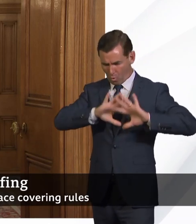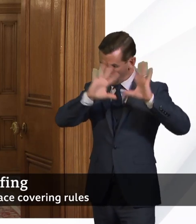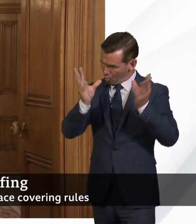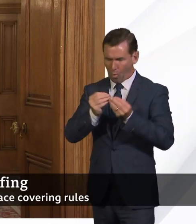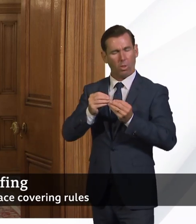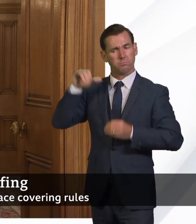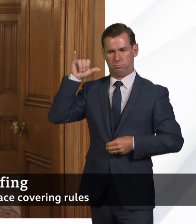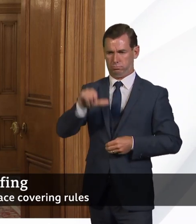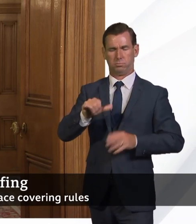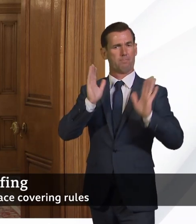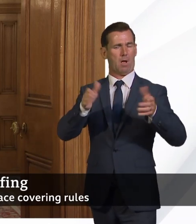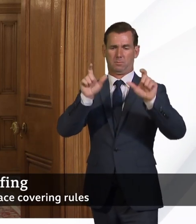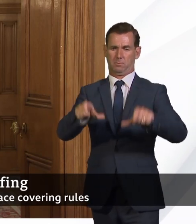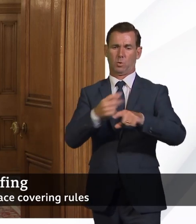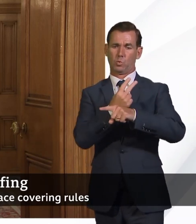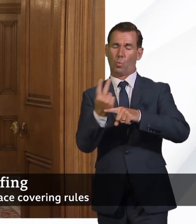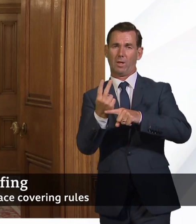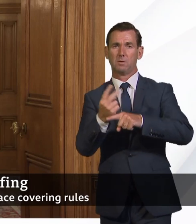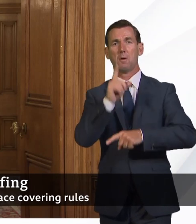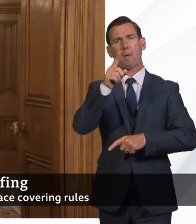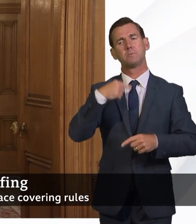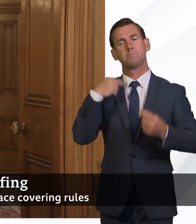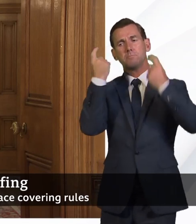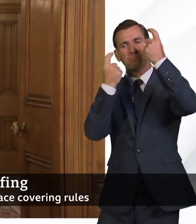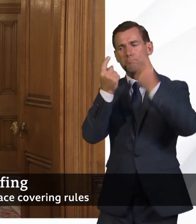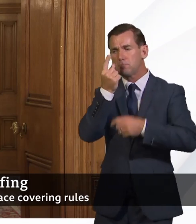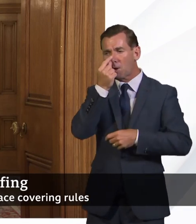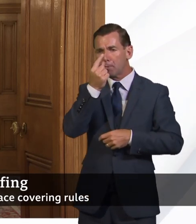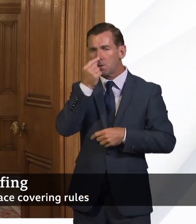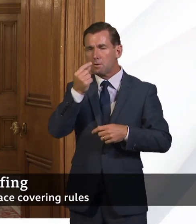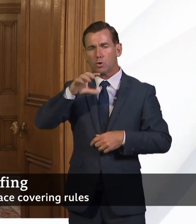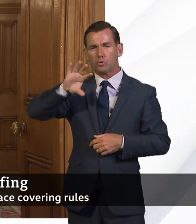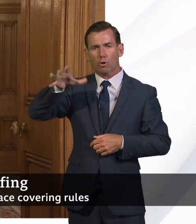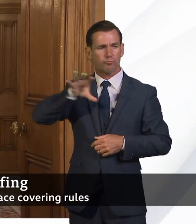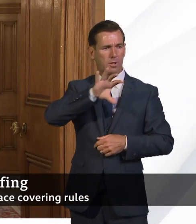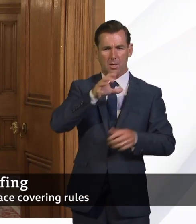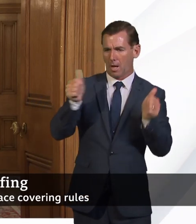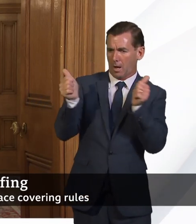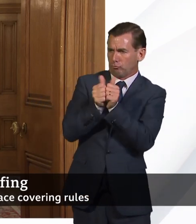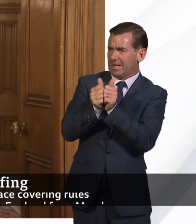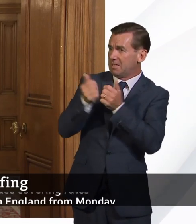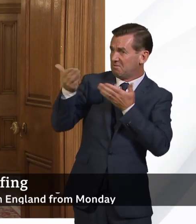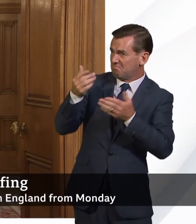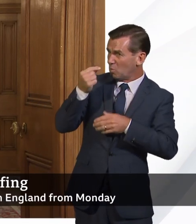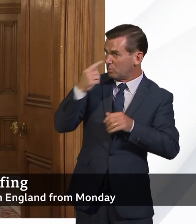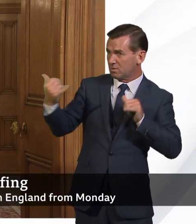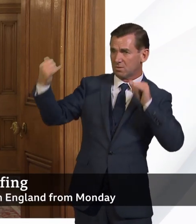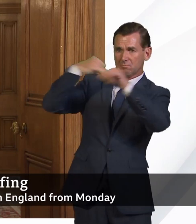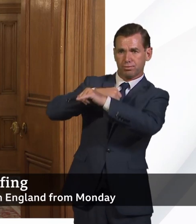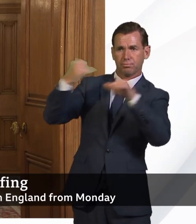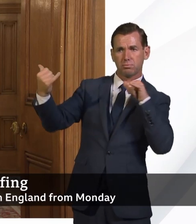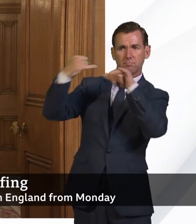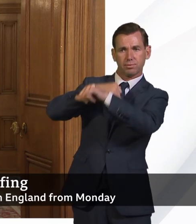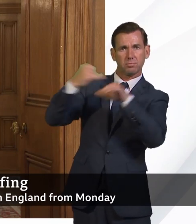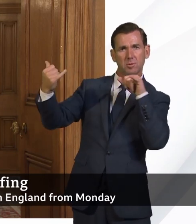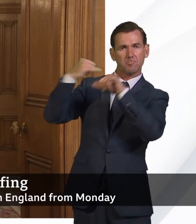whether it would be safe to, for example, open up what you call air bridges might better be described as travel corridors, because, of course,